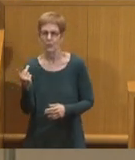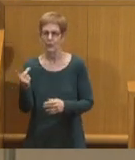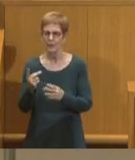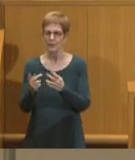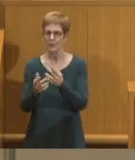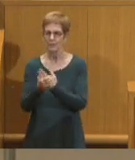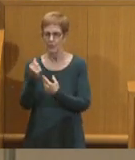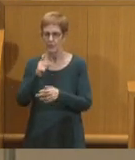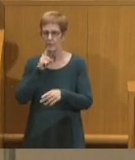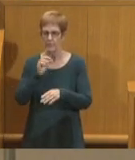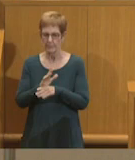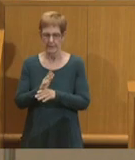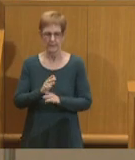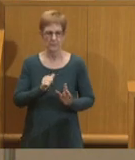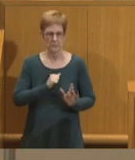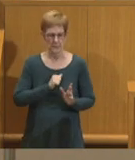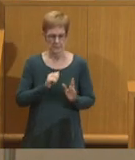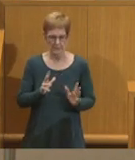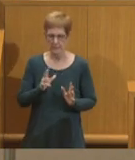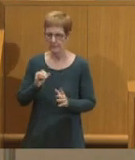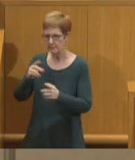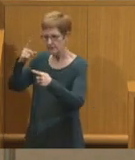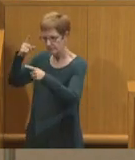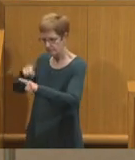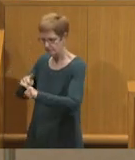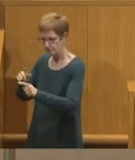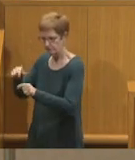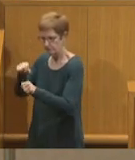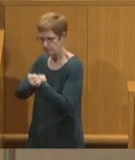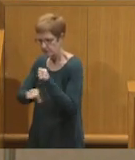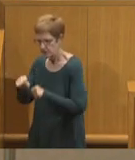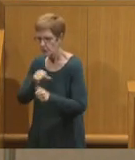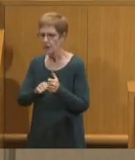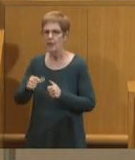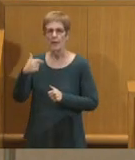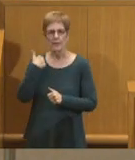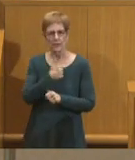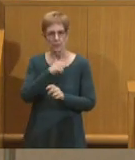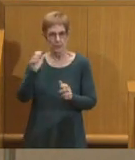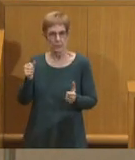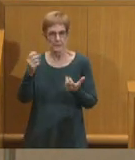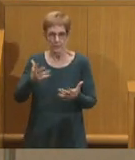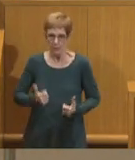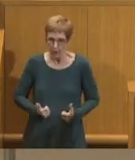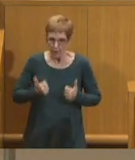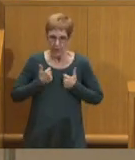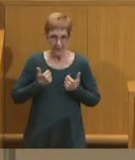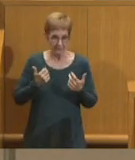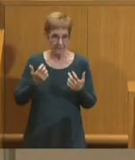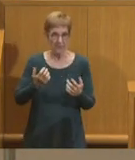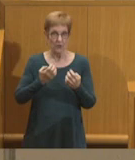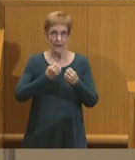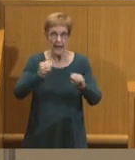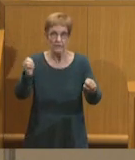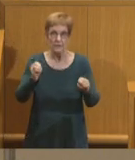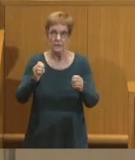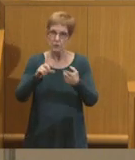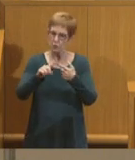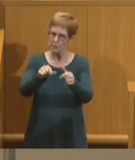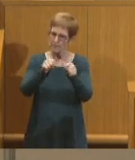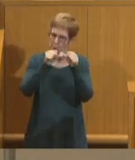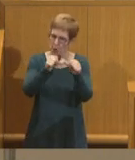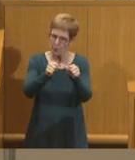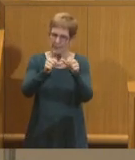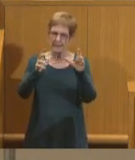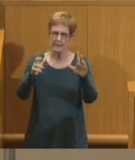to ourselves and to each other that we would dedicate our life and our efforts to permanently